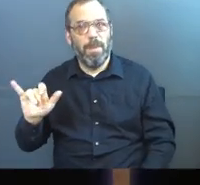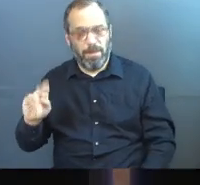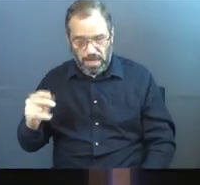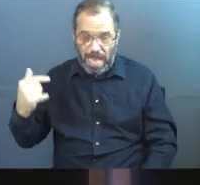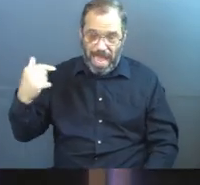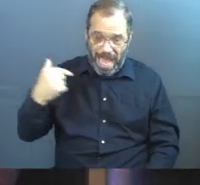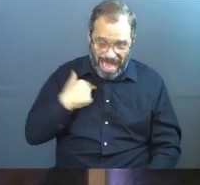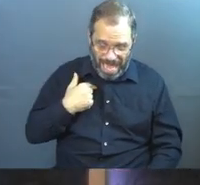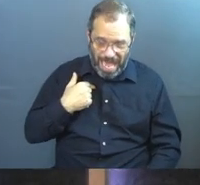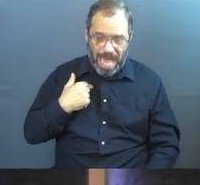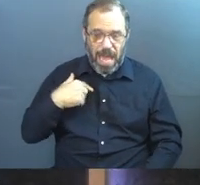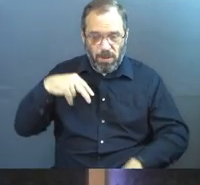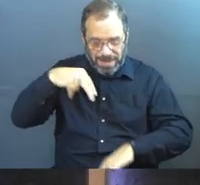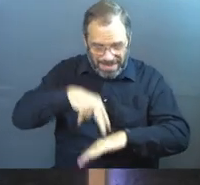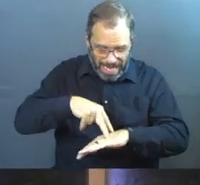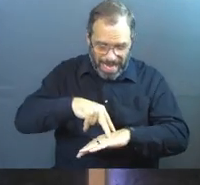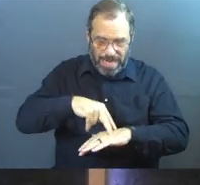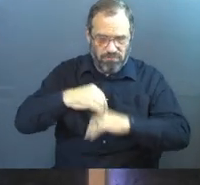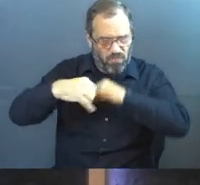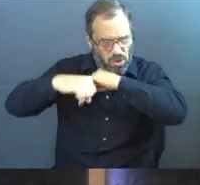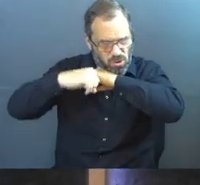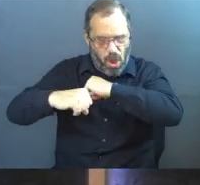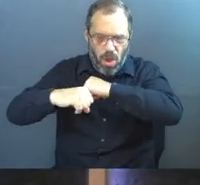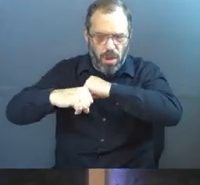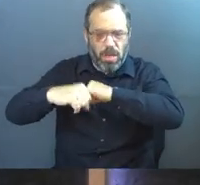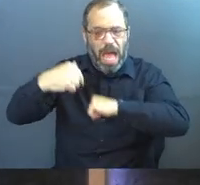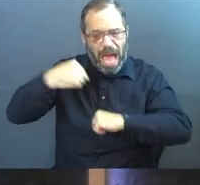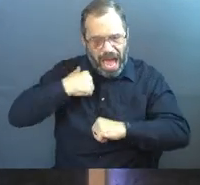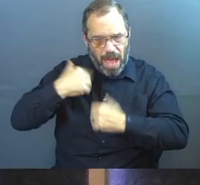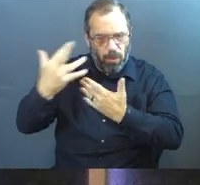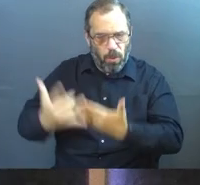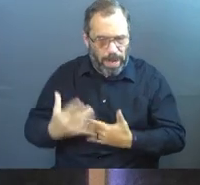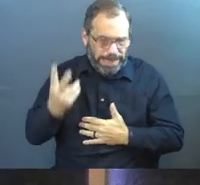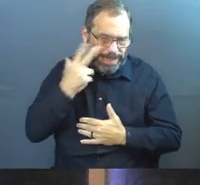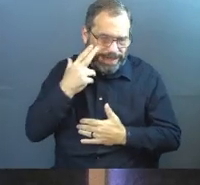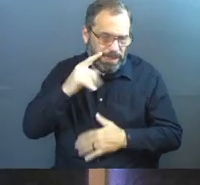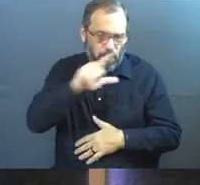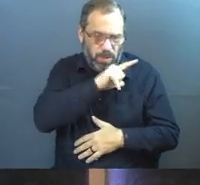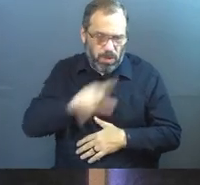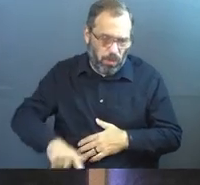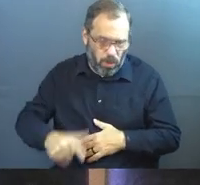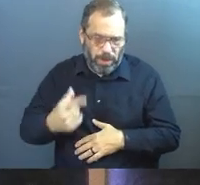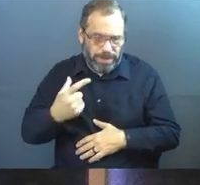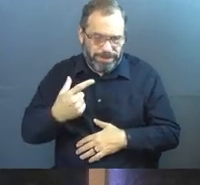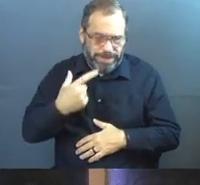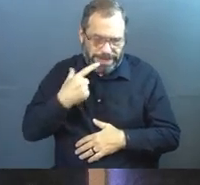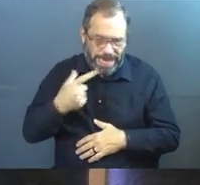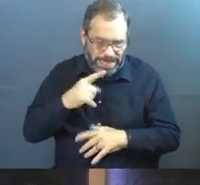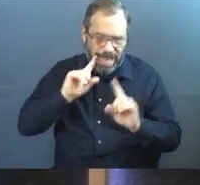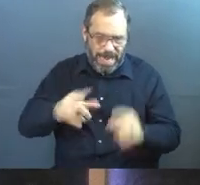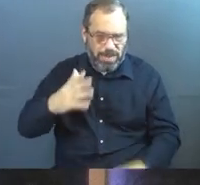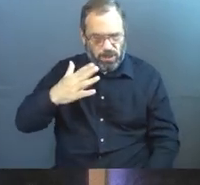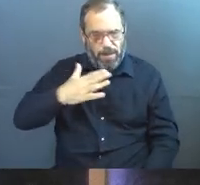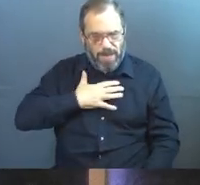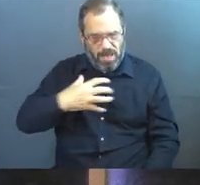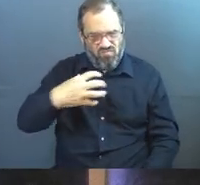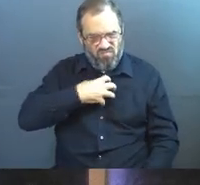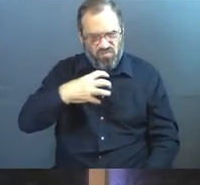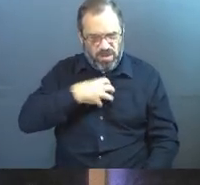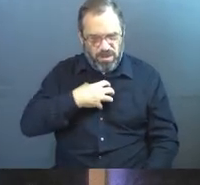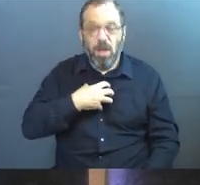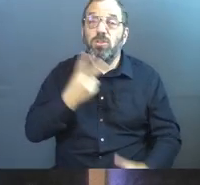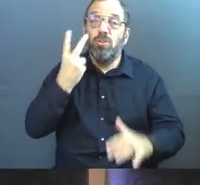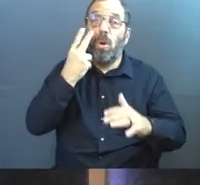I will climb to my watchtower and stand at my guard post. There I will wait to see what the Lord says and how he will answer my complaints. So